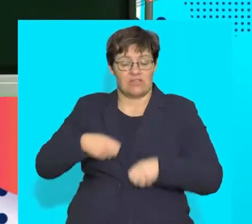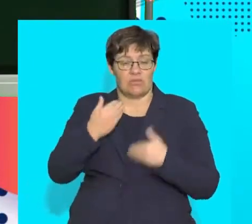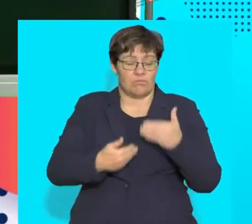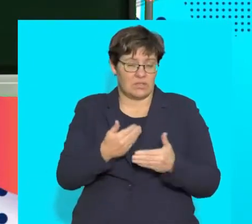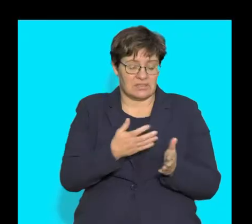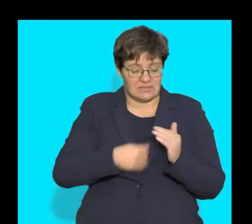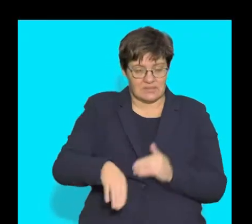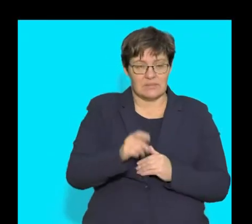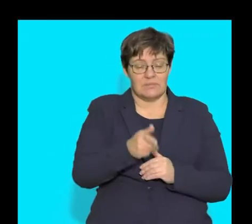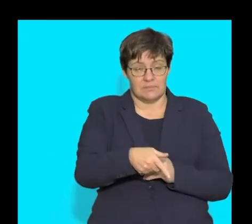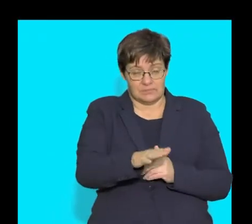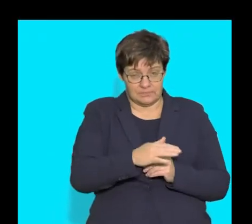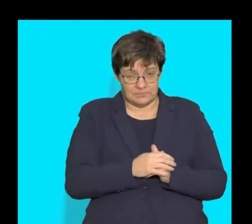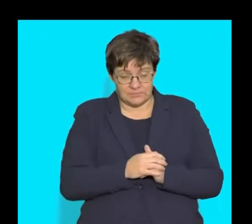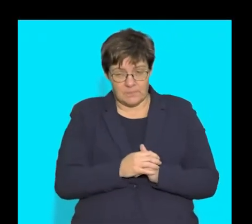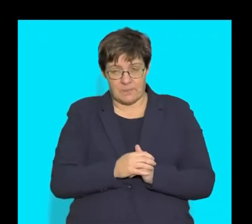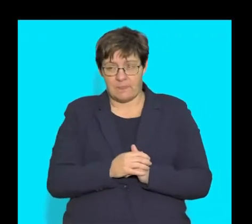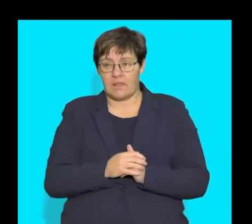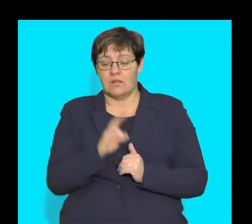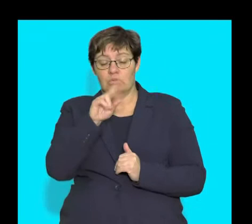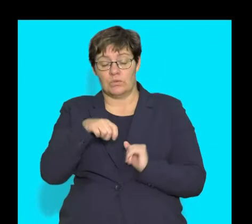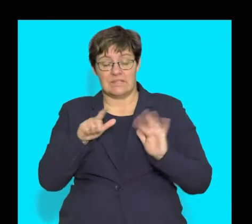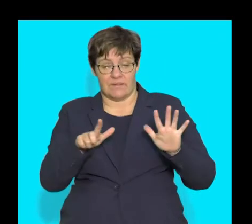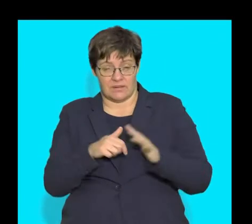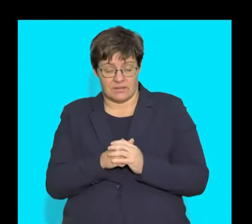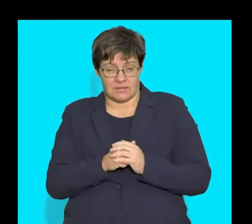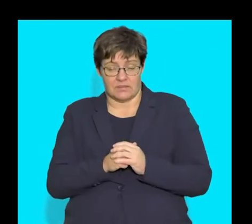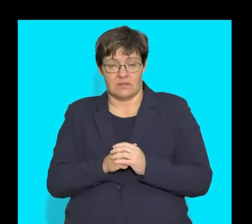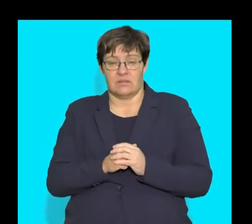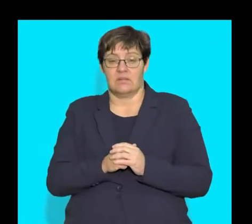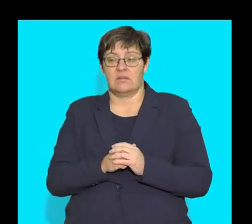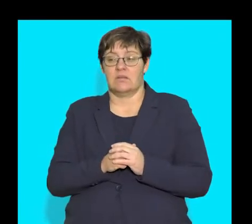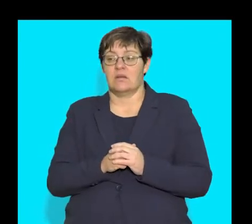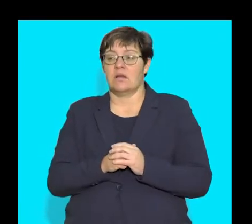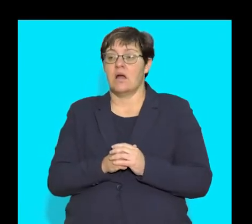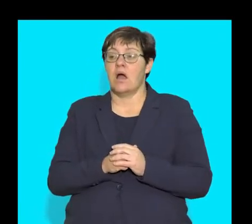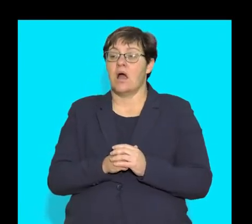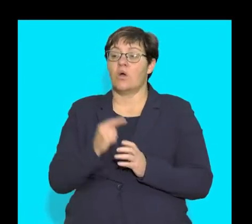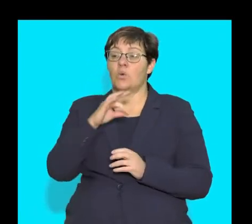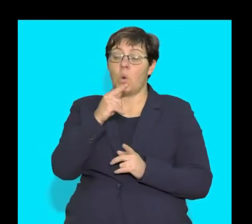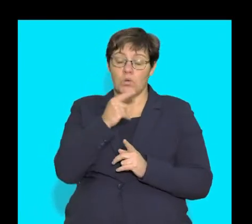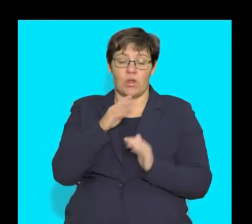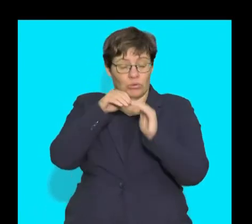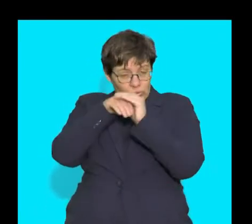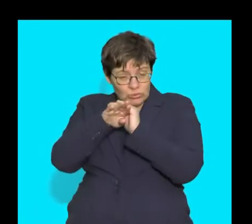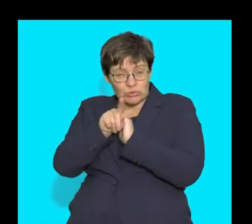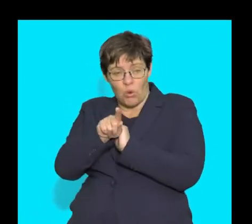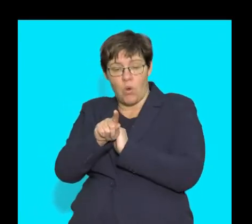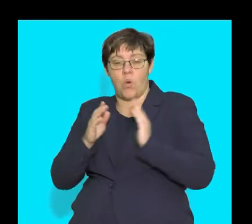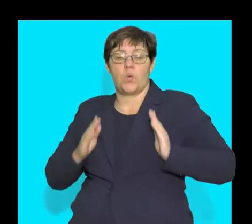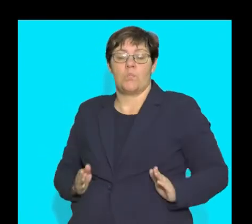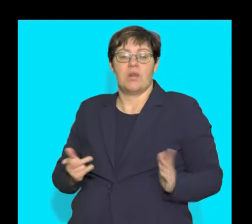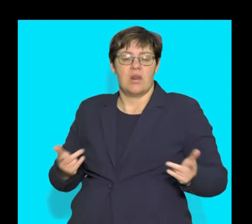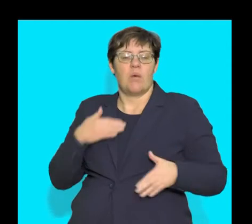process. 2.7. The form in which excess glucose is stored in